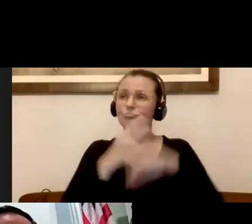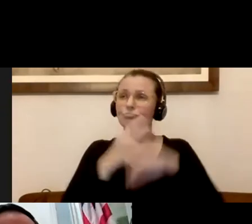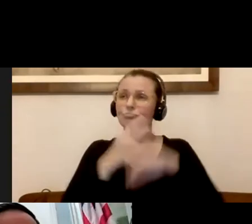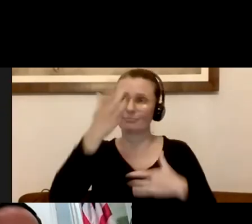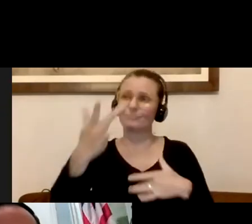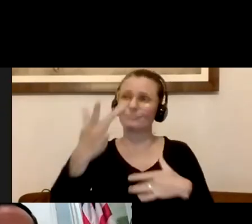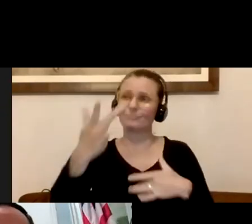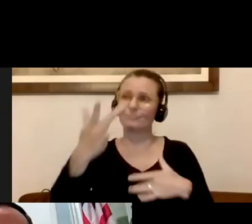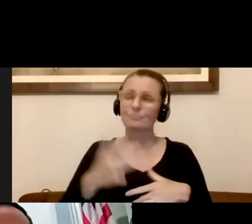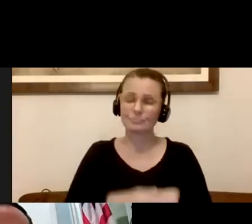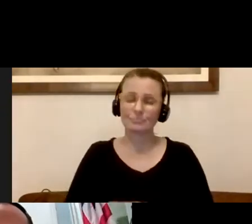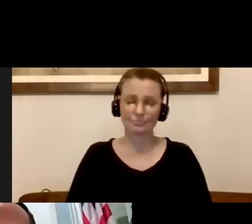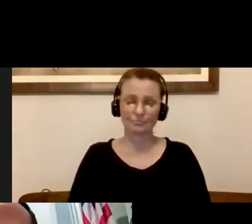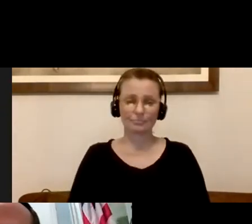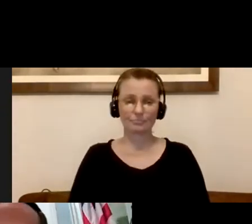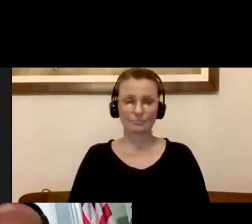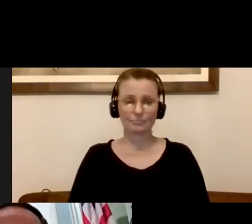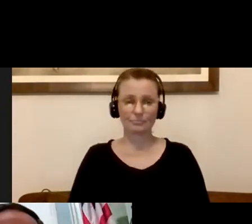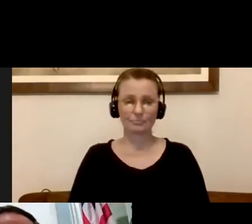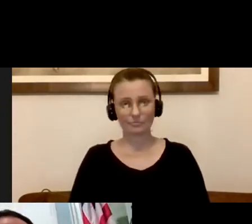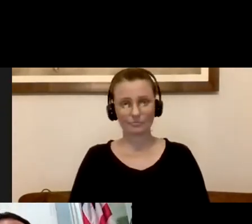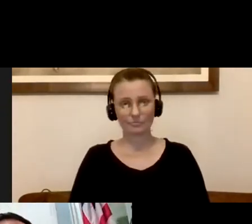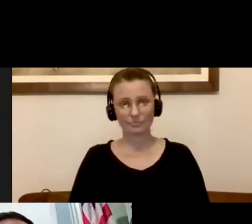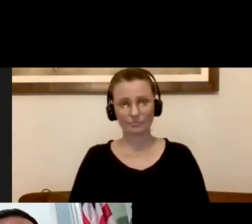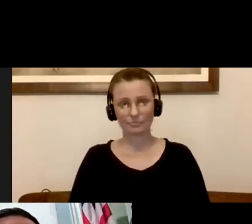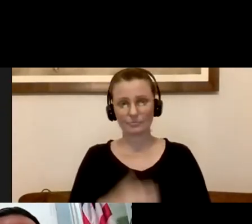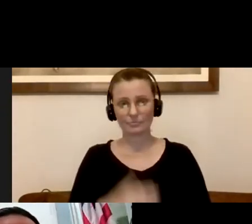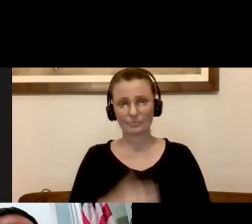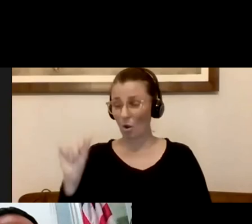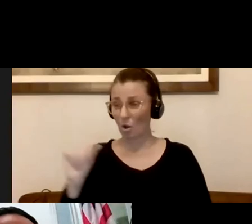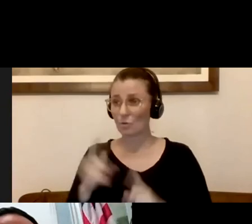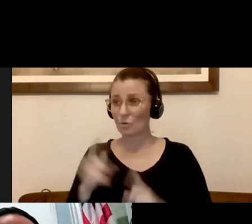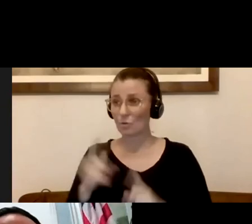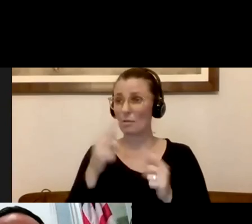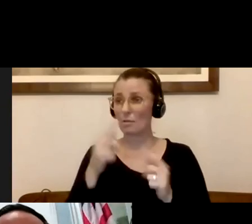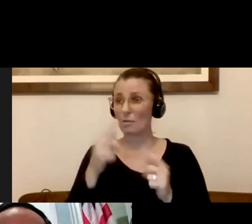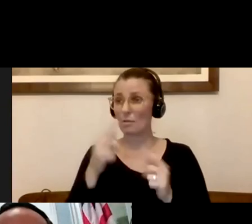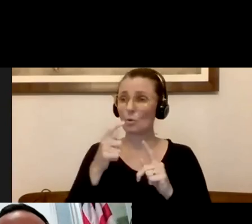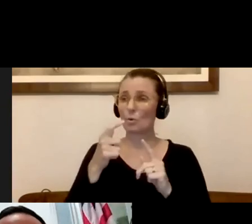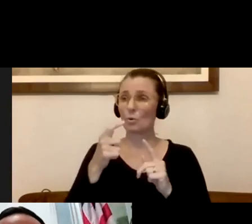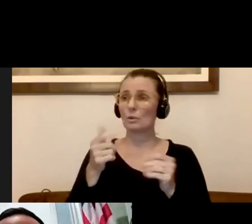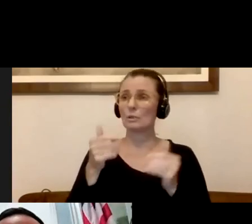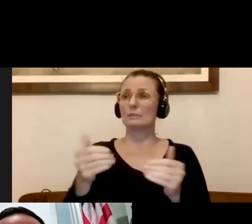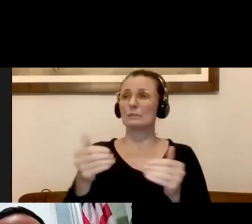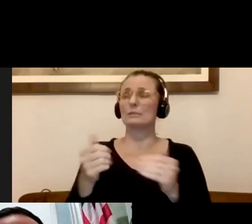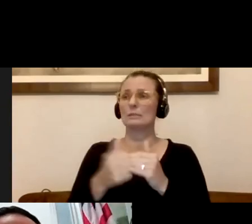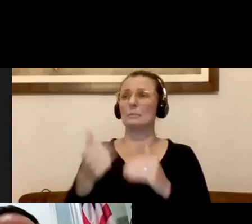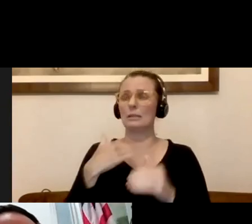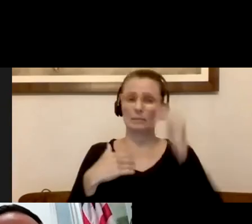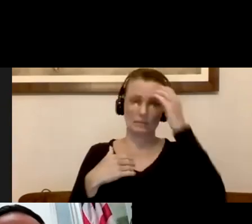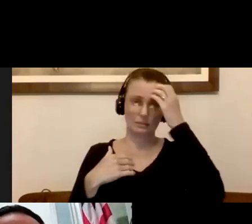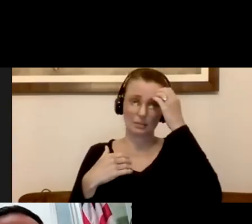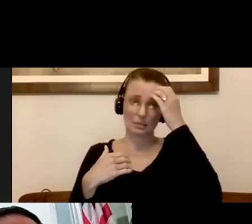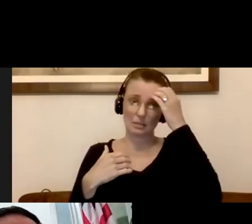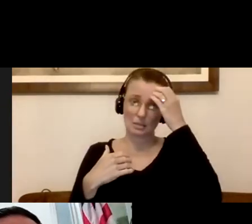underlying conditions. And thank you, Lauren, to all those who submitted their, submitted their questions in advance of the meeting. We have some more on the Q and A before we end tonight.